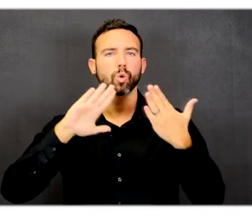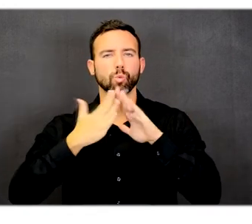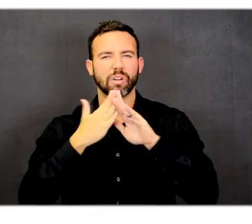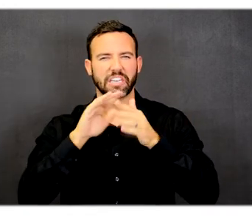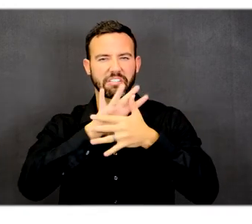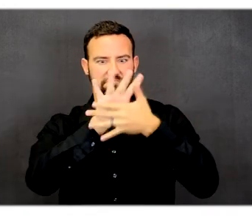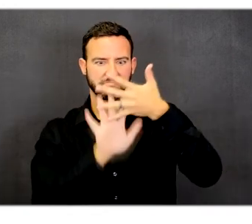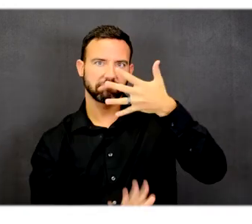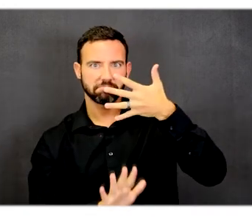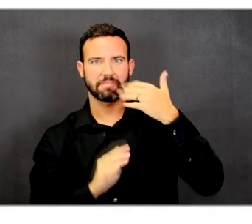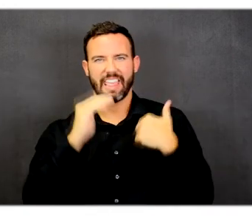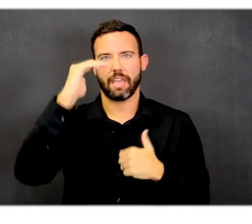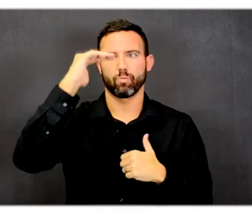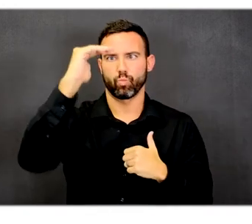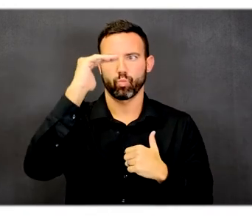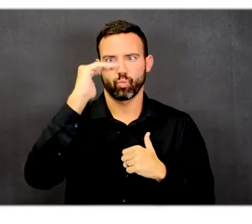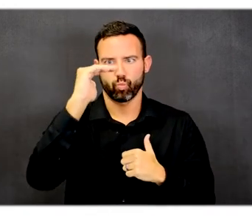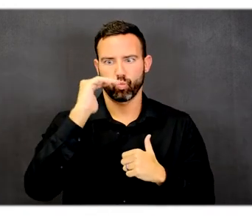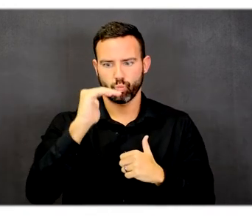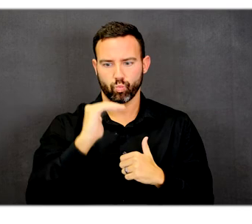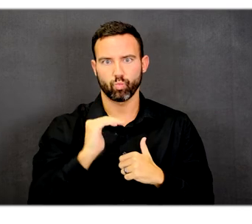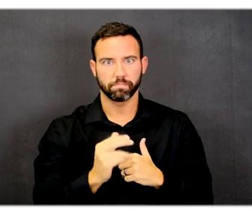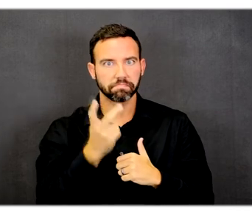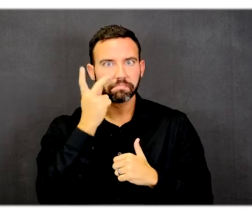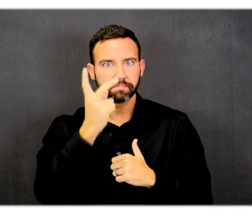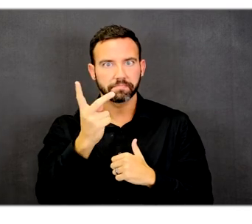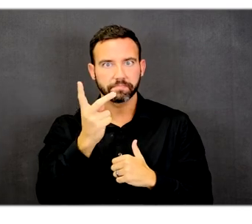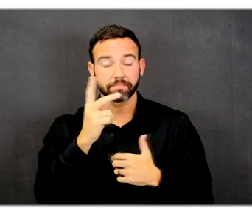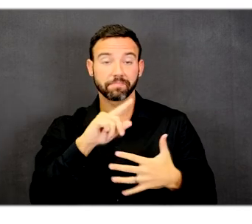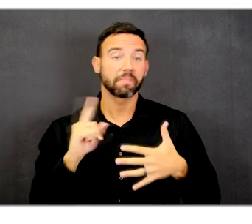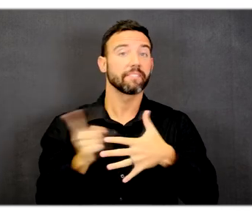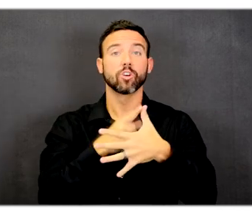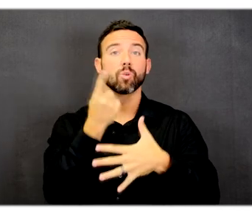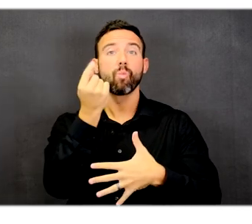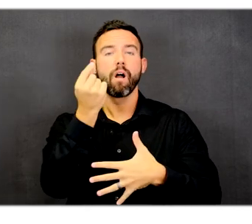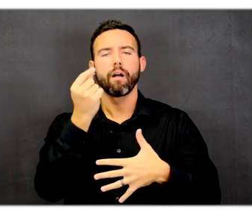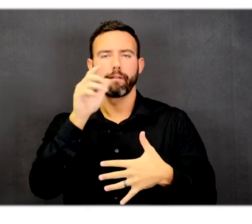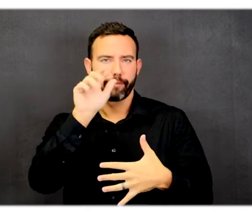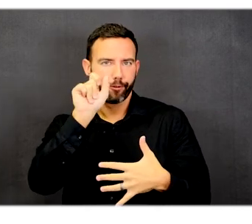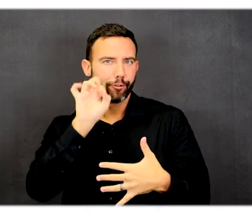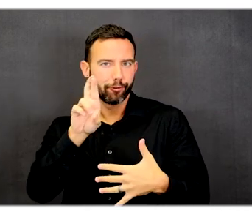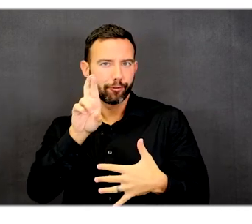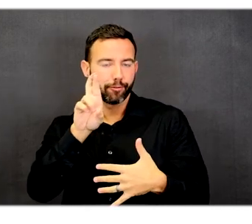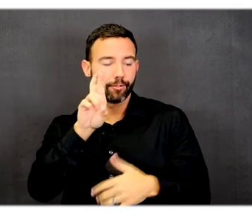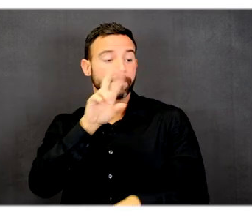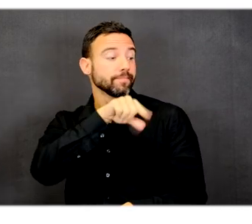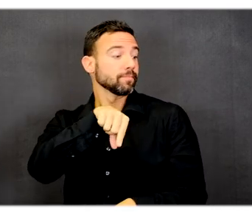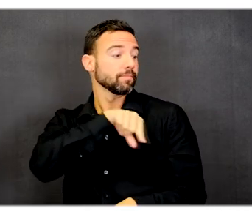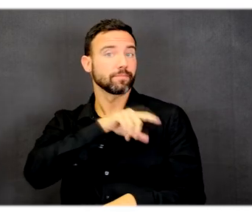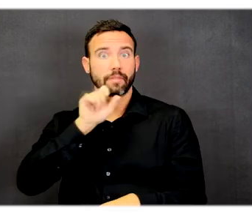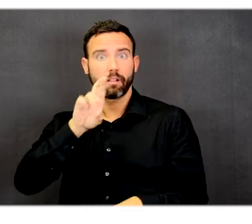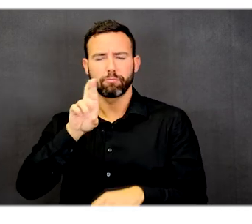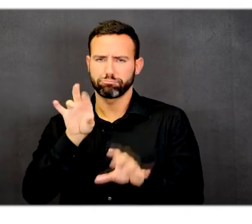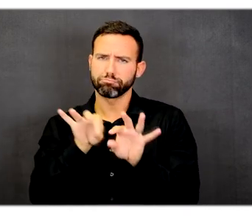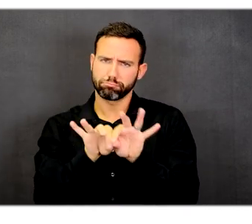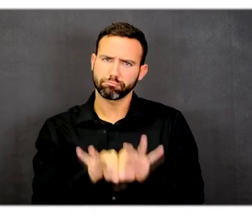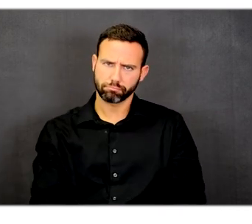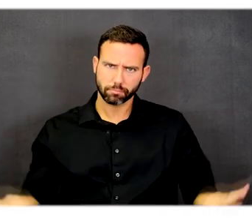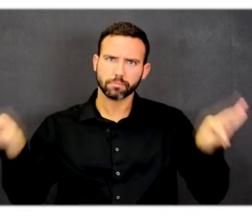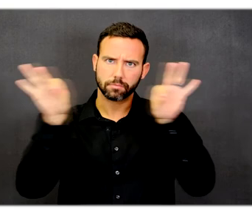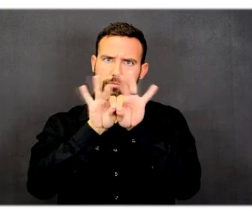listed in the middle of the slide. Air is listed first. The quality of the air is extremely important.